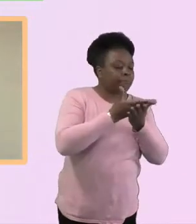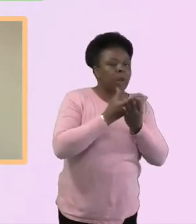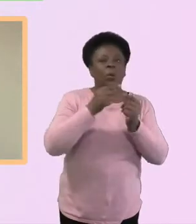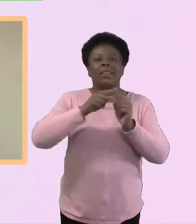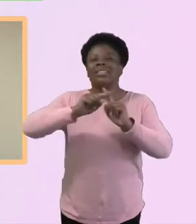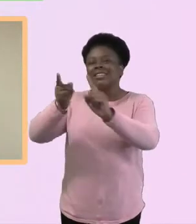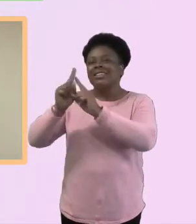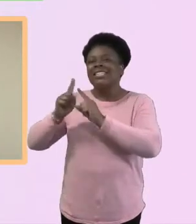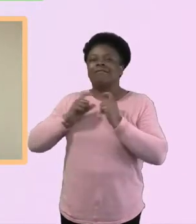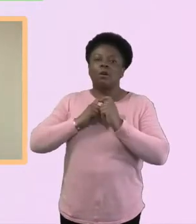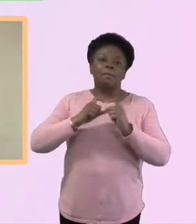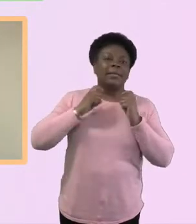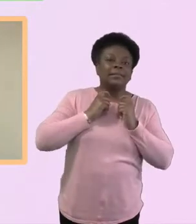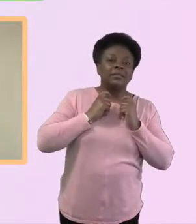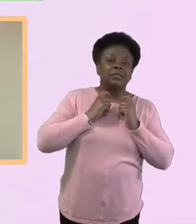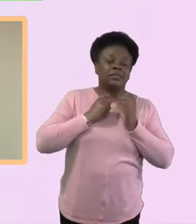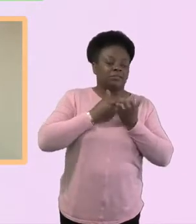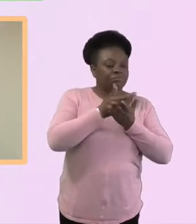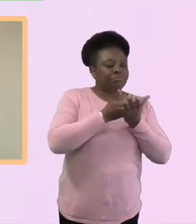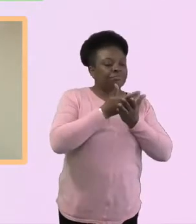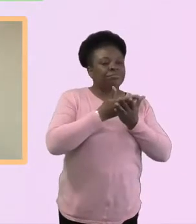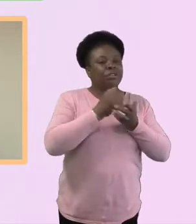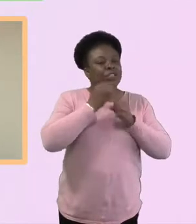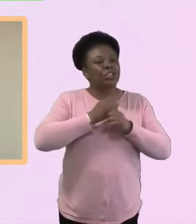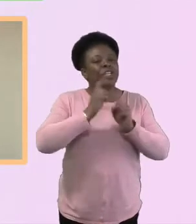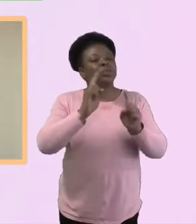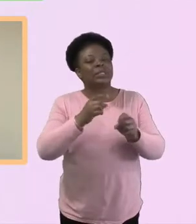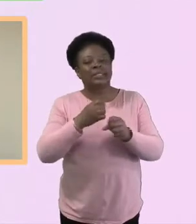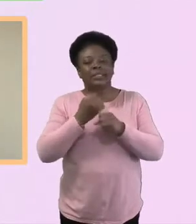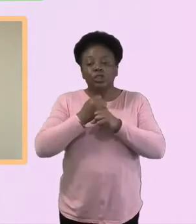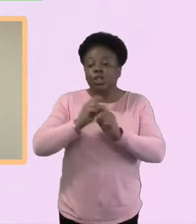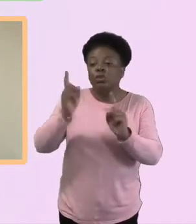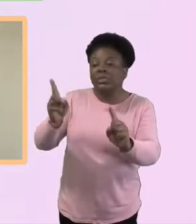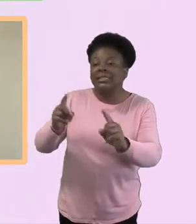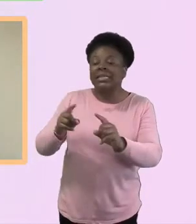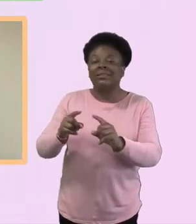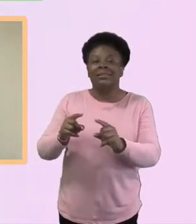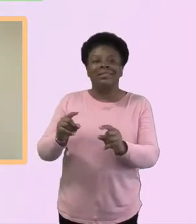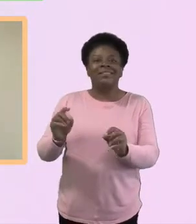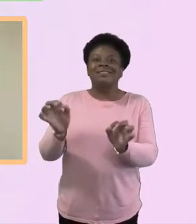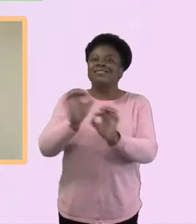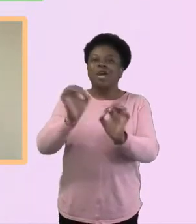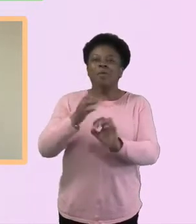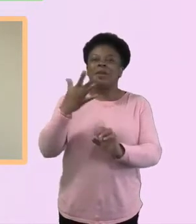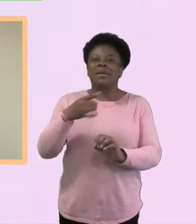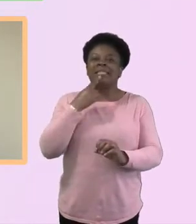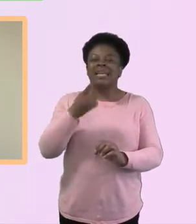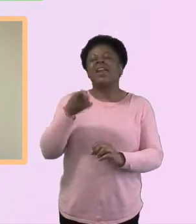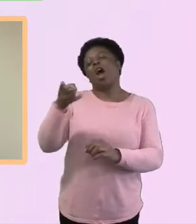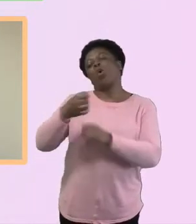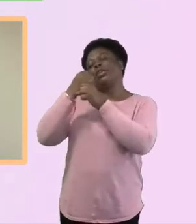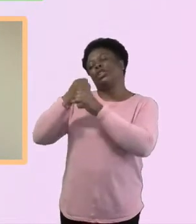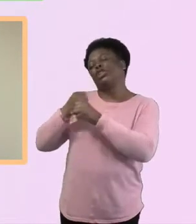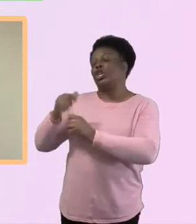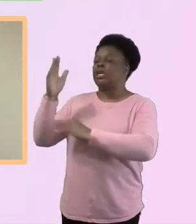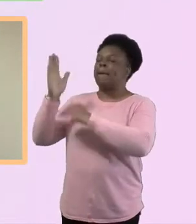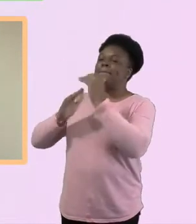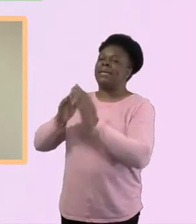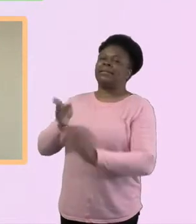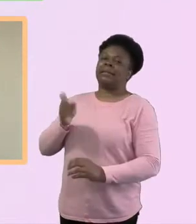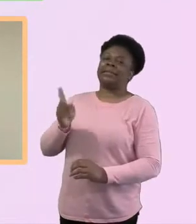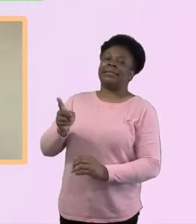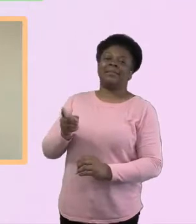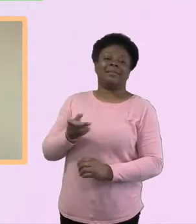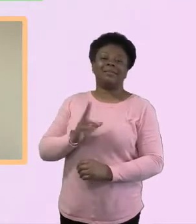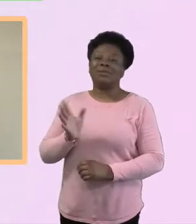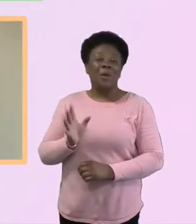one person came back to say, you know, church is the building, it's the gathering on the Sunday. Not one of us believes that yet somehow we were living that out.